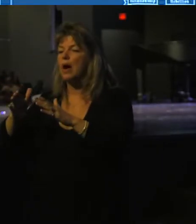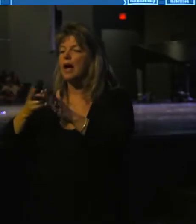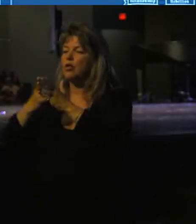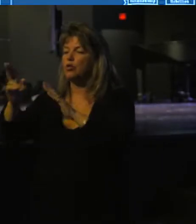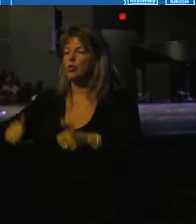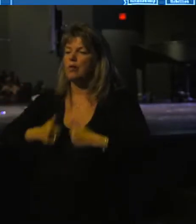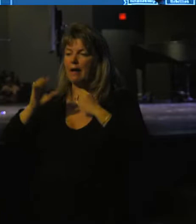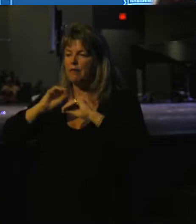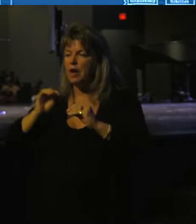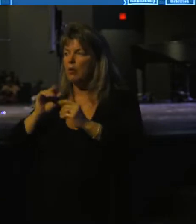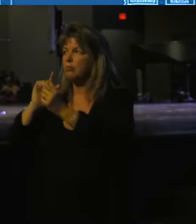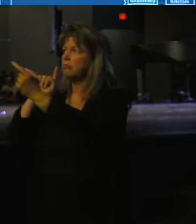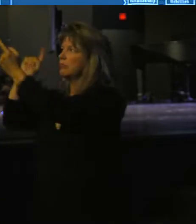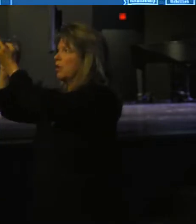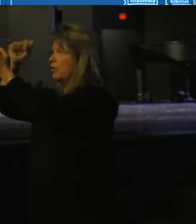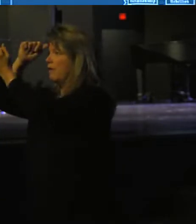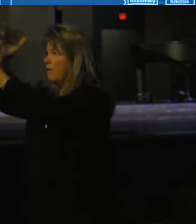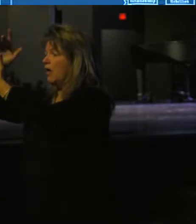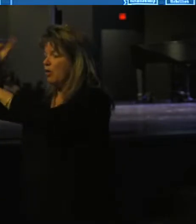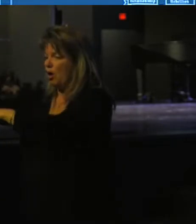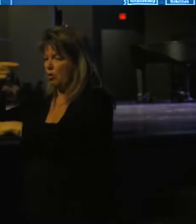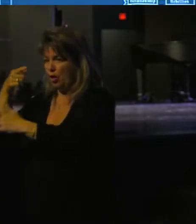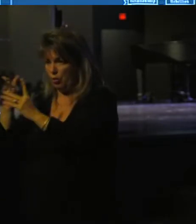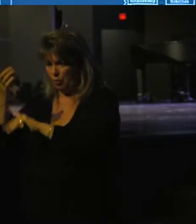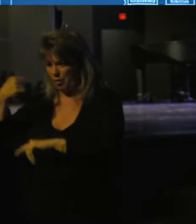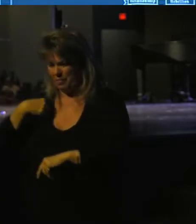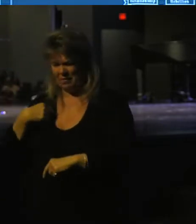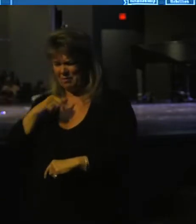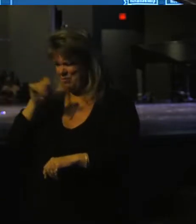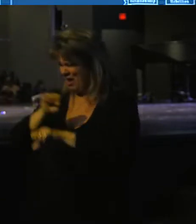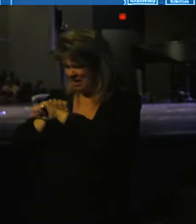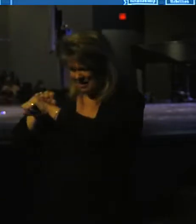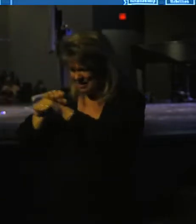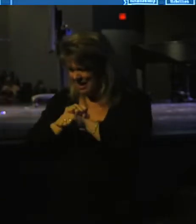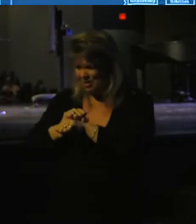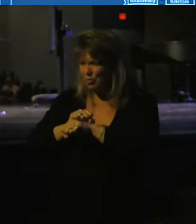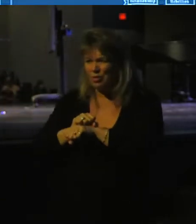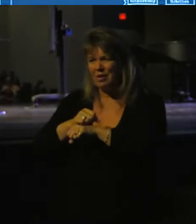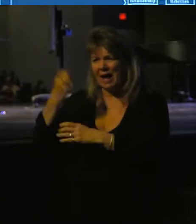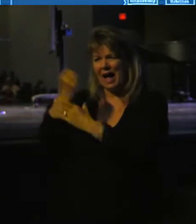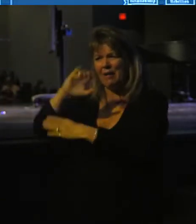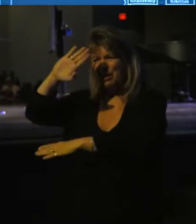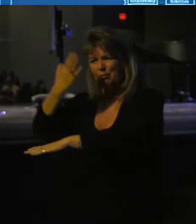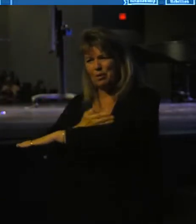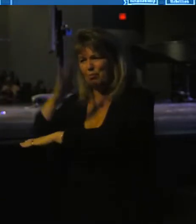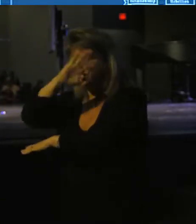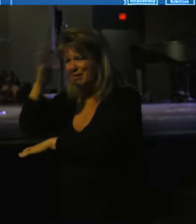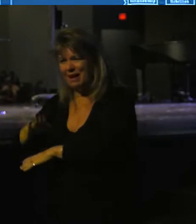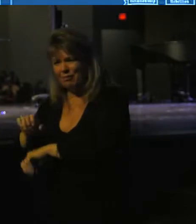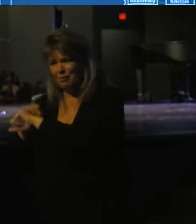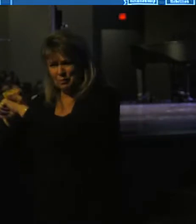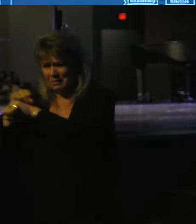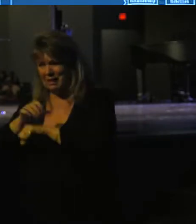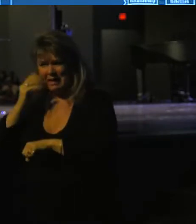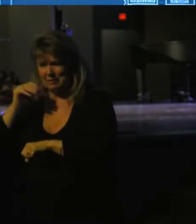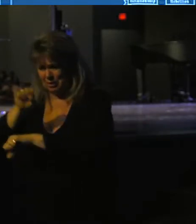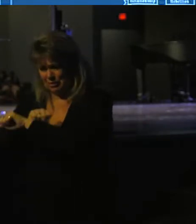Father except for me. You are enslaved. And the Pharisees says, We're not enslaved. We're the sons of Abraham. We've never experienced slavery.